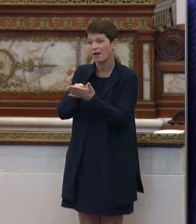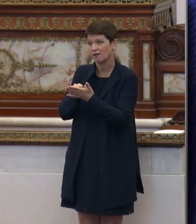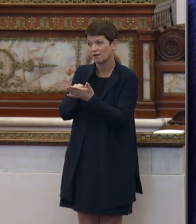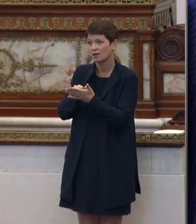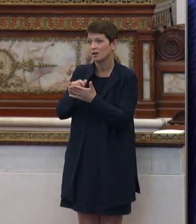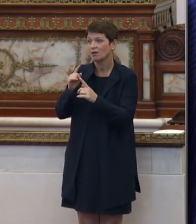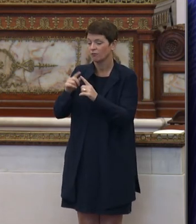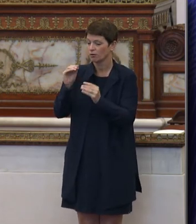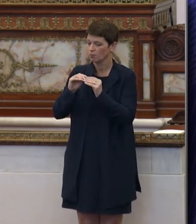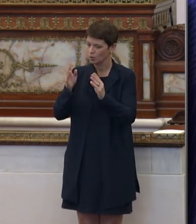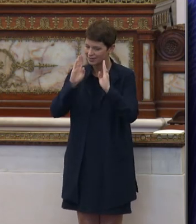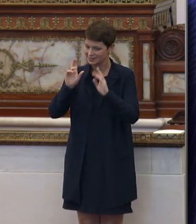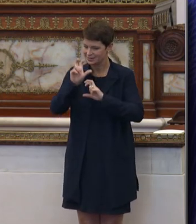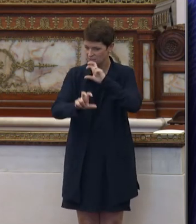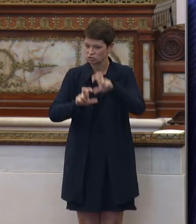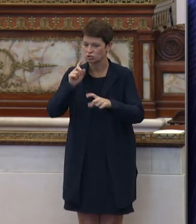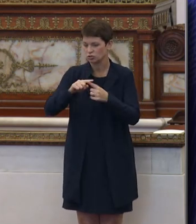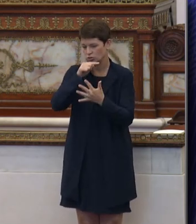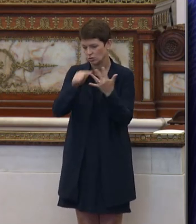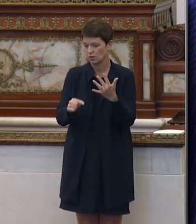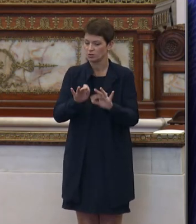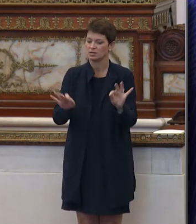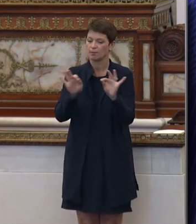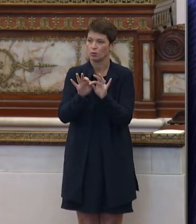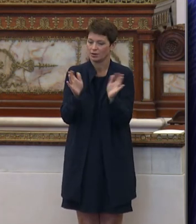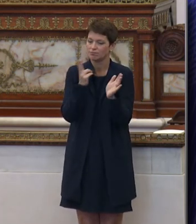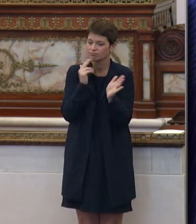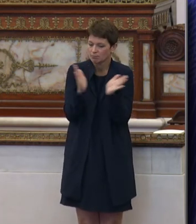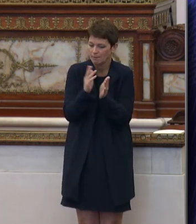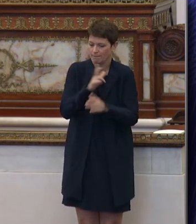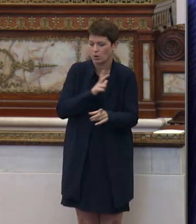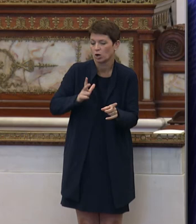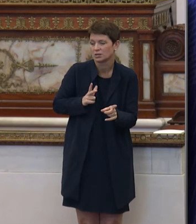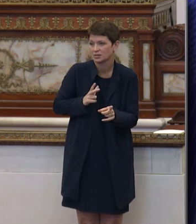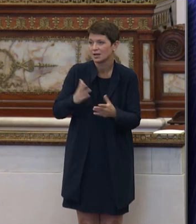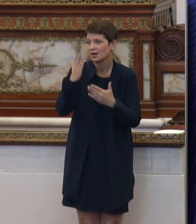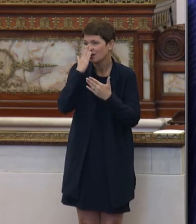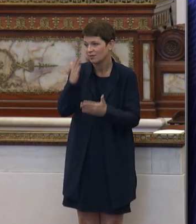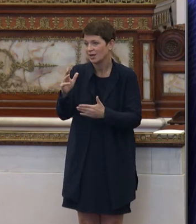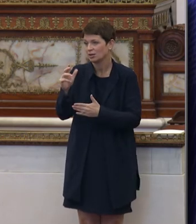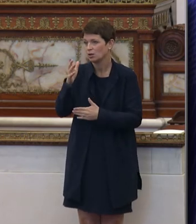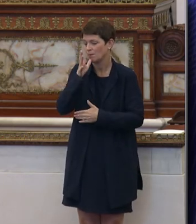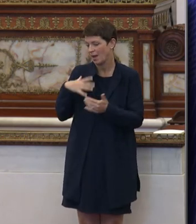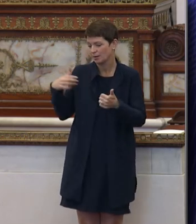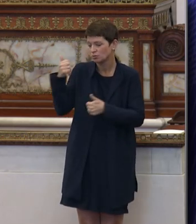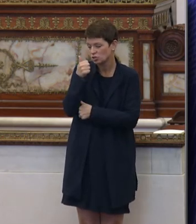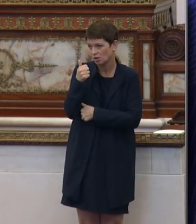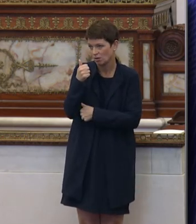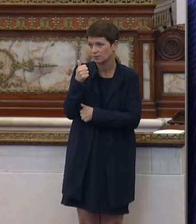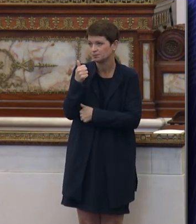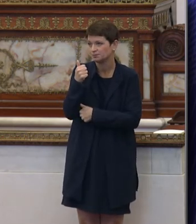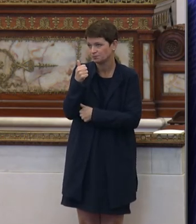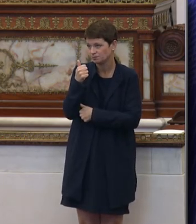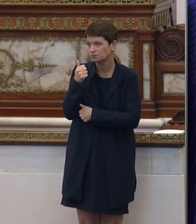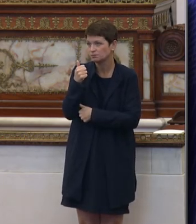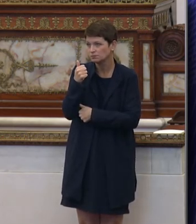some attention to be given to those vital small parks. So thank you, you know, Madam Chair. I know this is